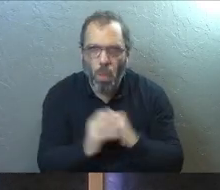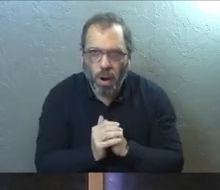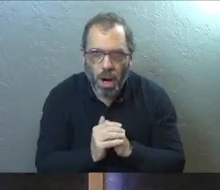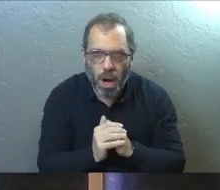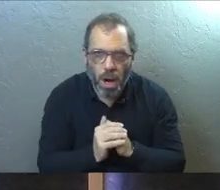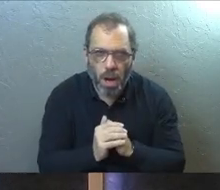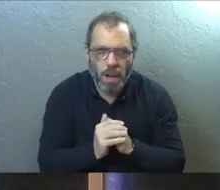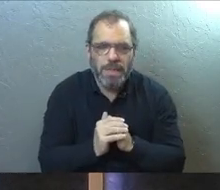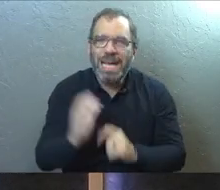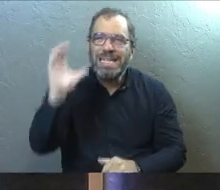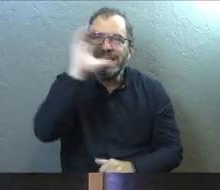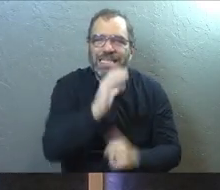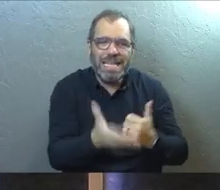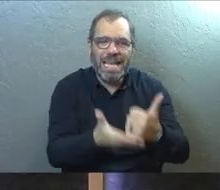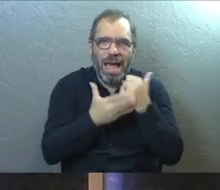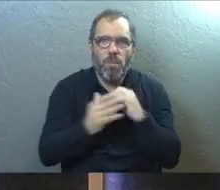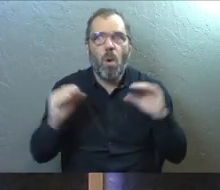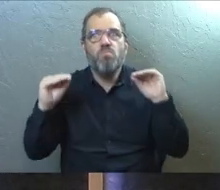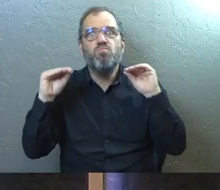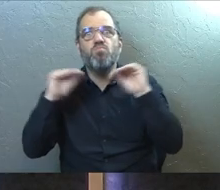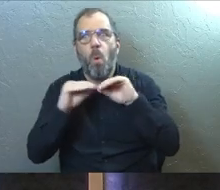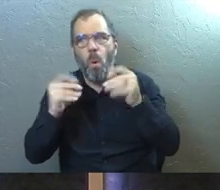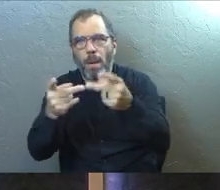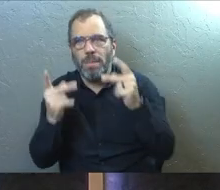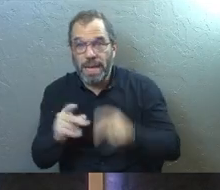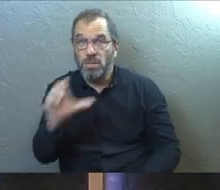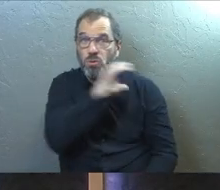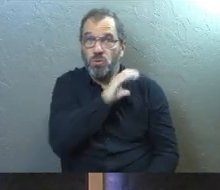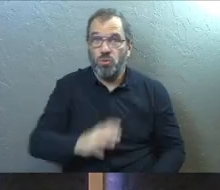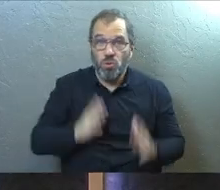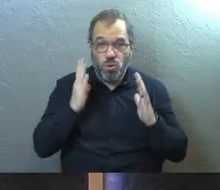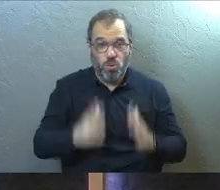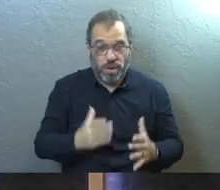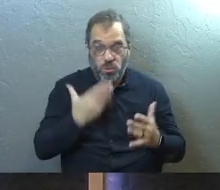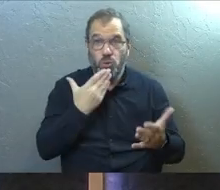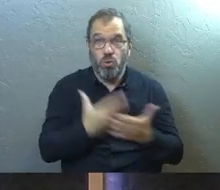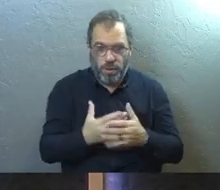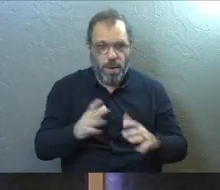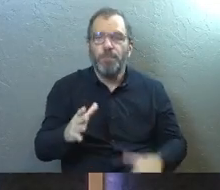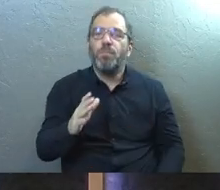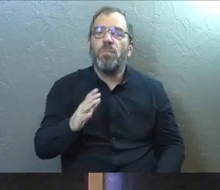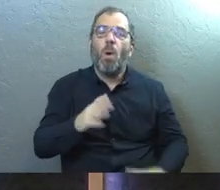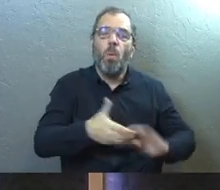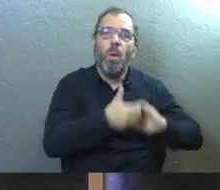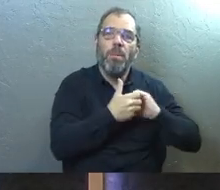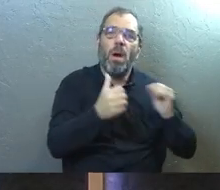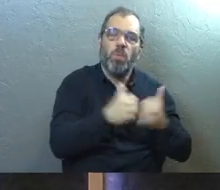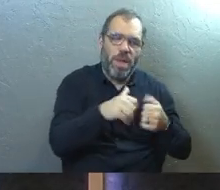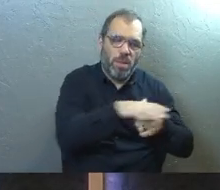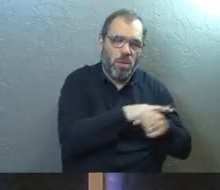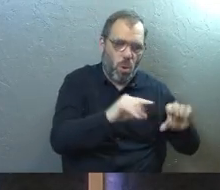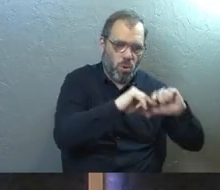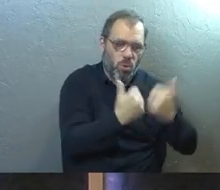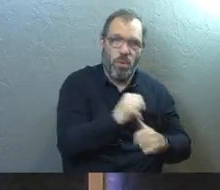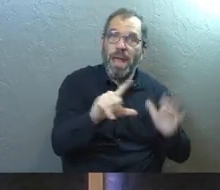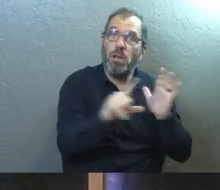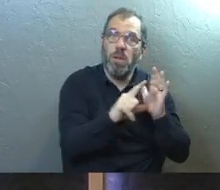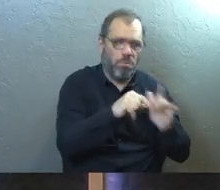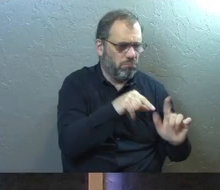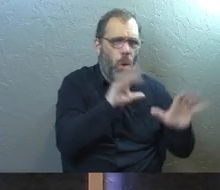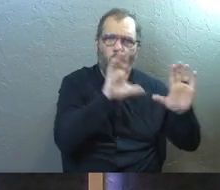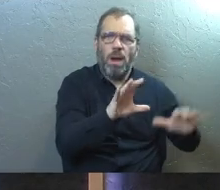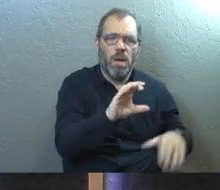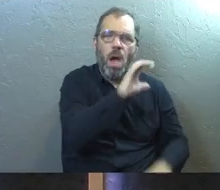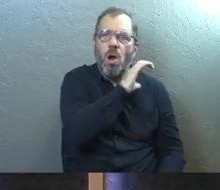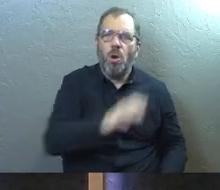You need to seek help in more places. Christian counseling is a great step. We have a partnership with a local group here in Lawton. They're